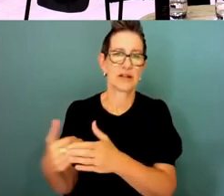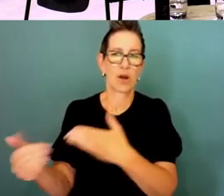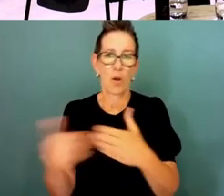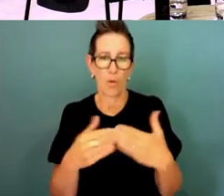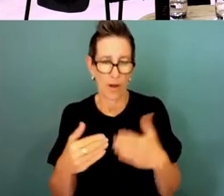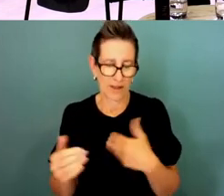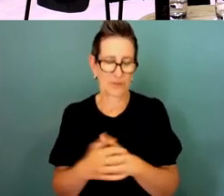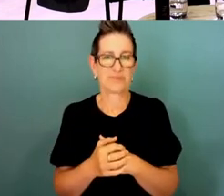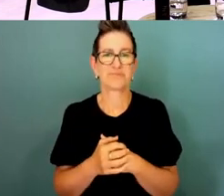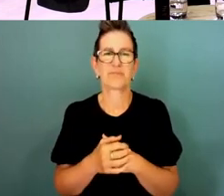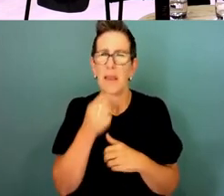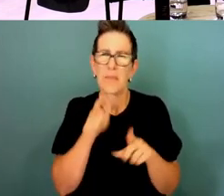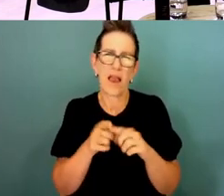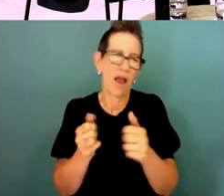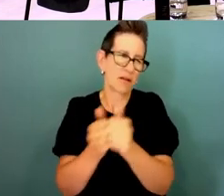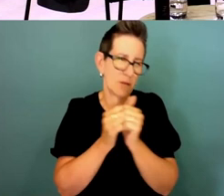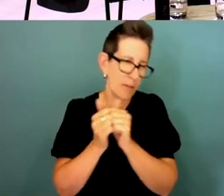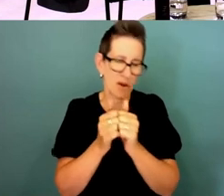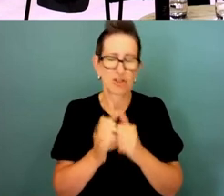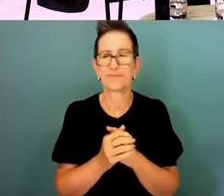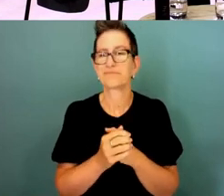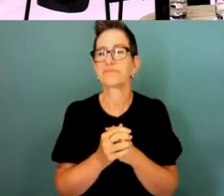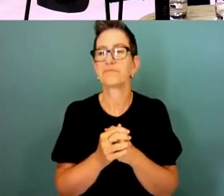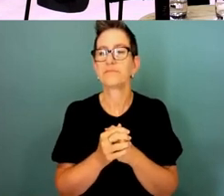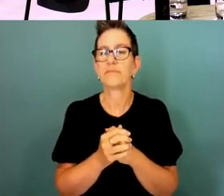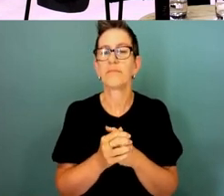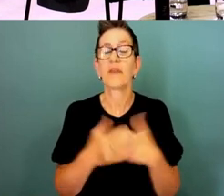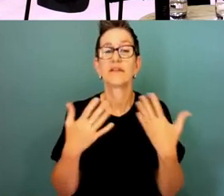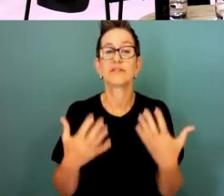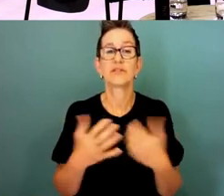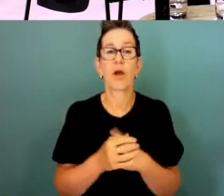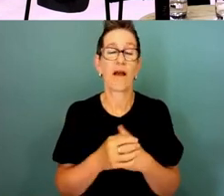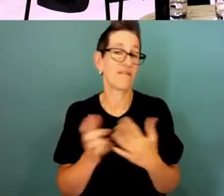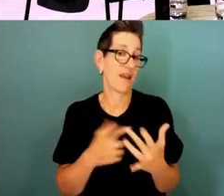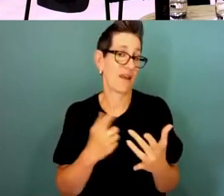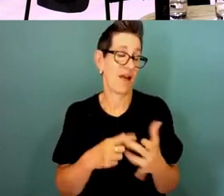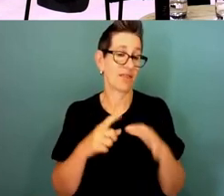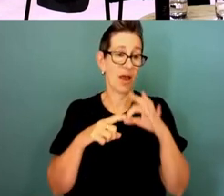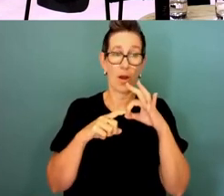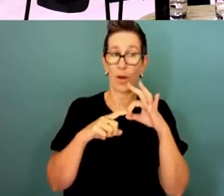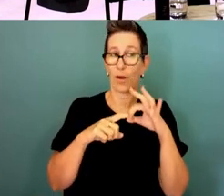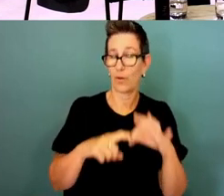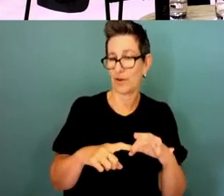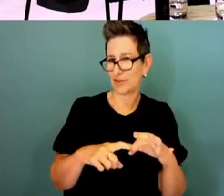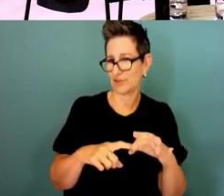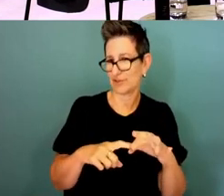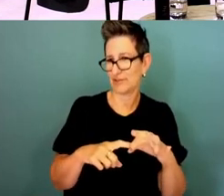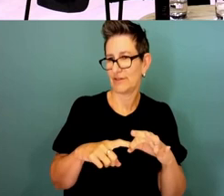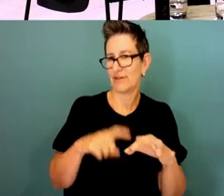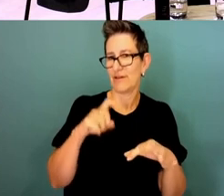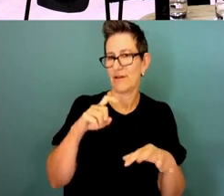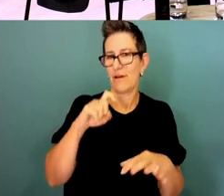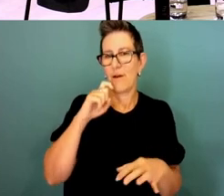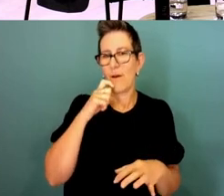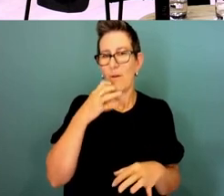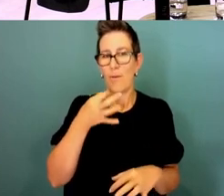questions from people joining us today I have another question which I'm actually going to ask our panellists to just